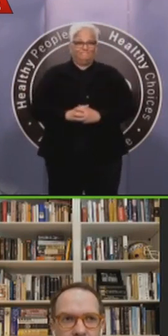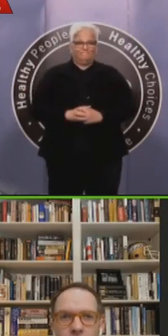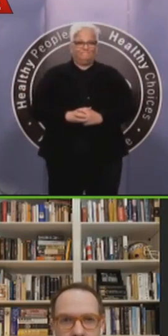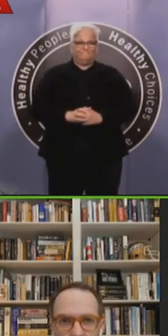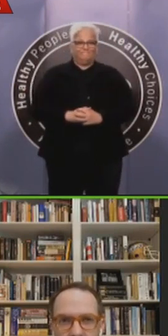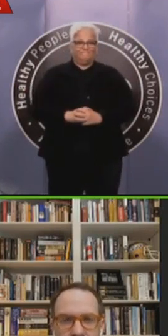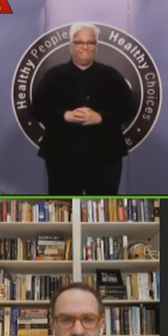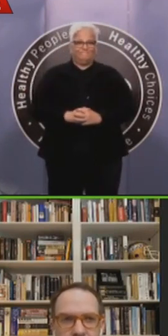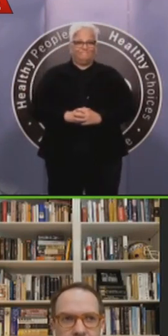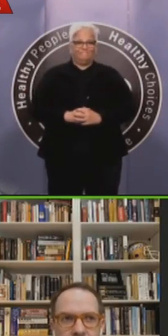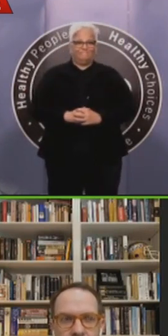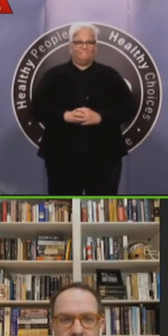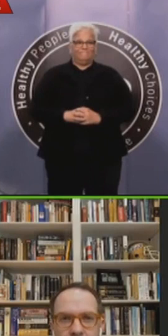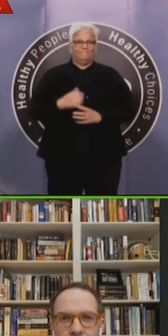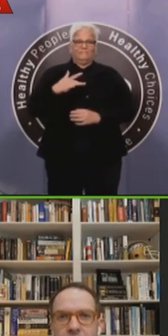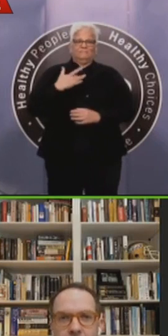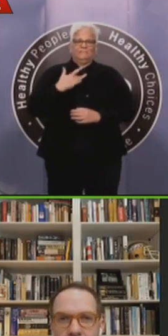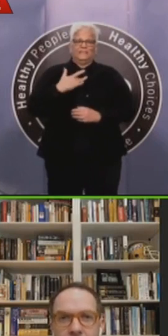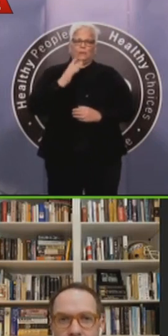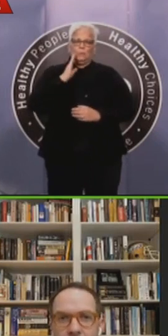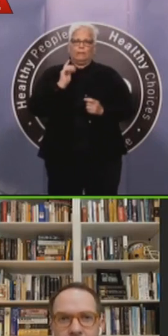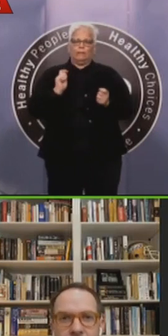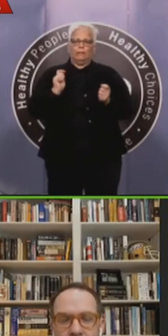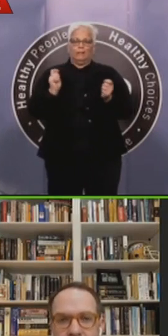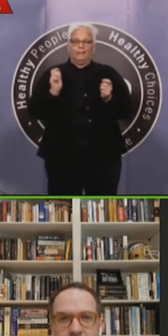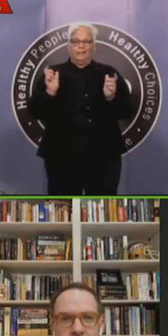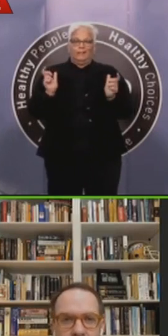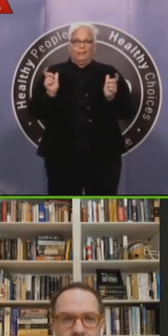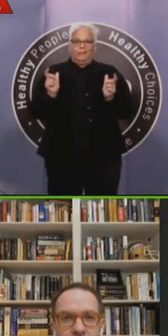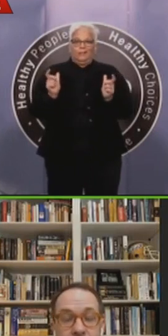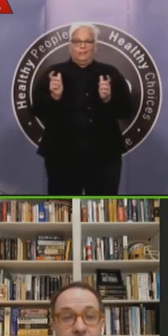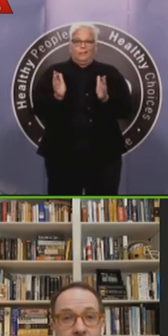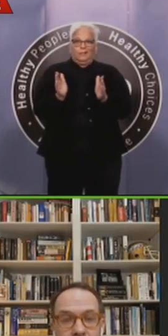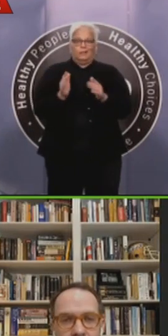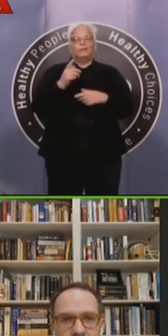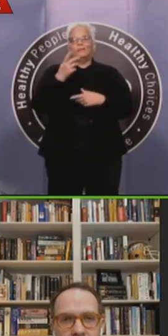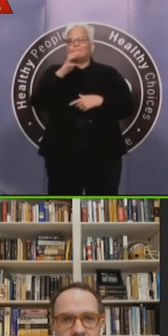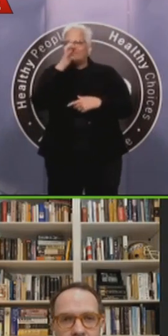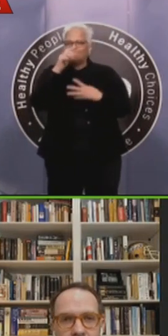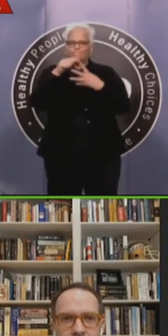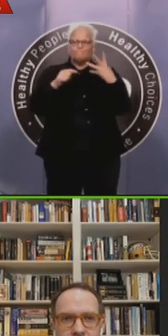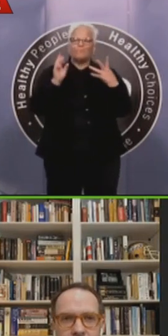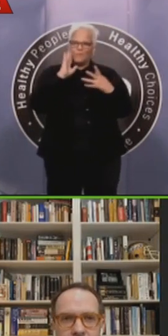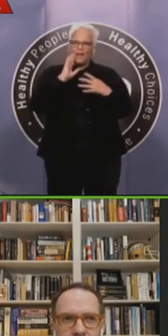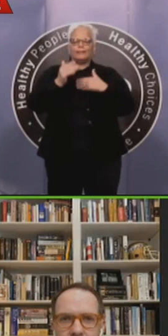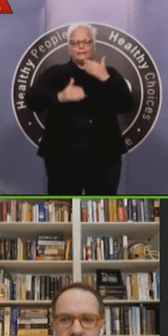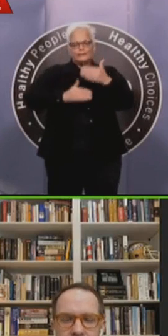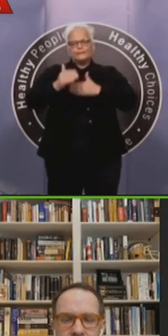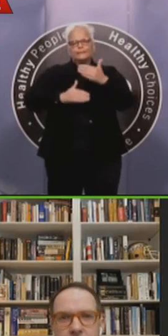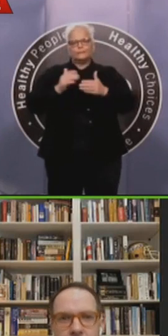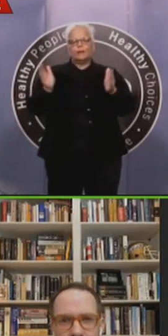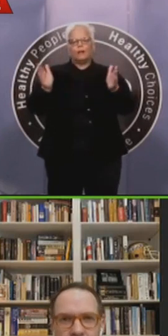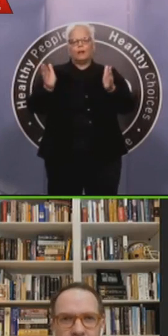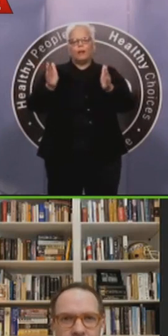it won't all be at once, uh, but it will be with the health department, the guidance, health department's given us on this is that